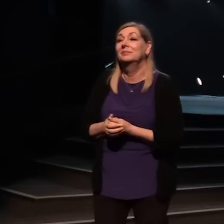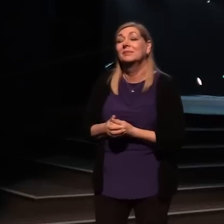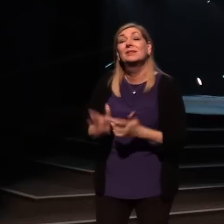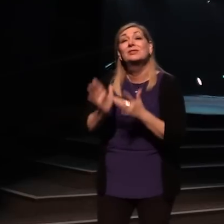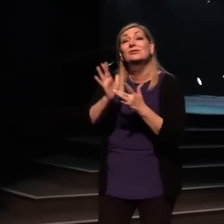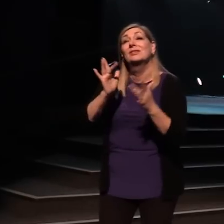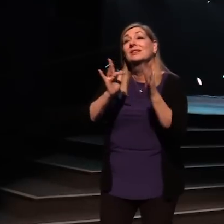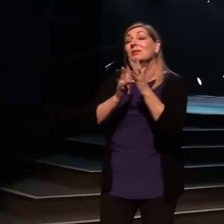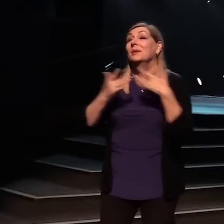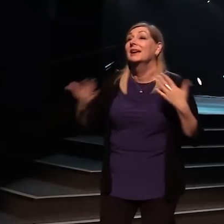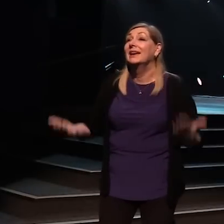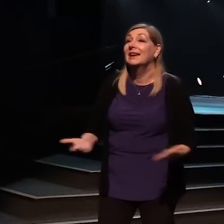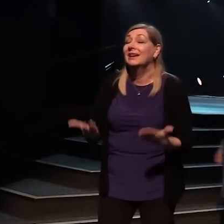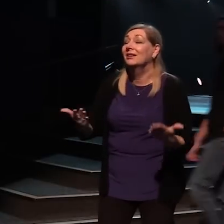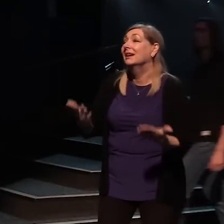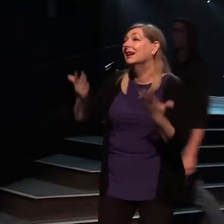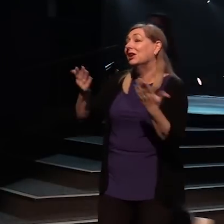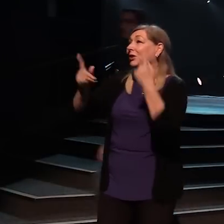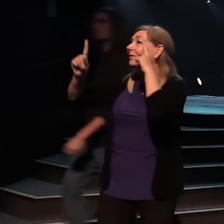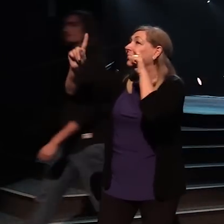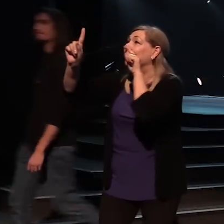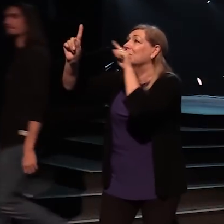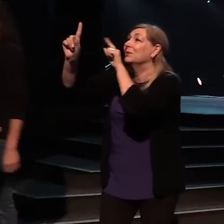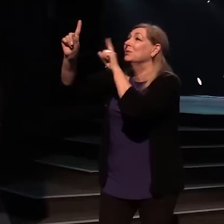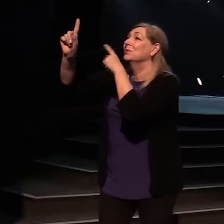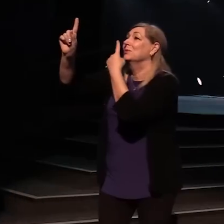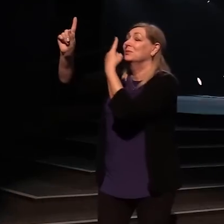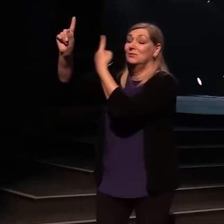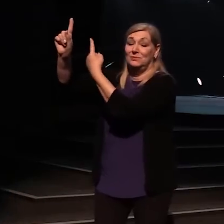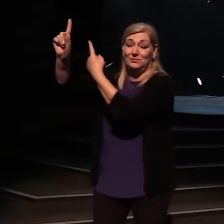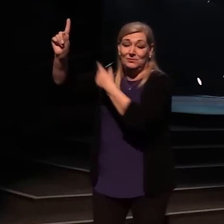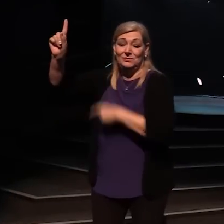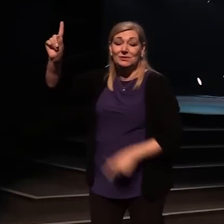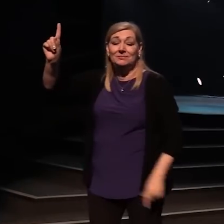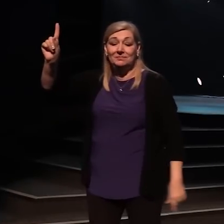Jesus, we are here, we're here for you